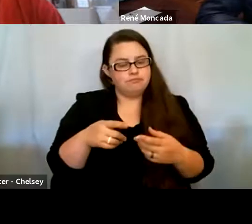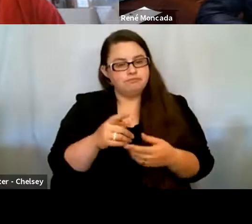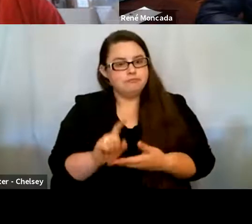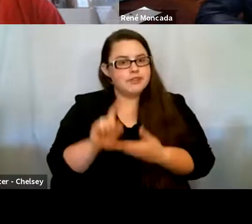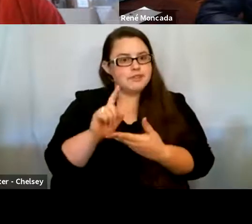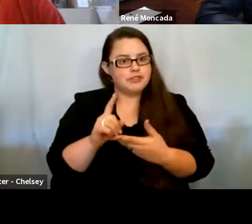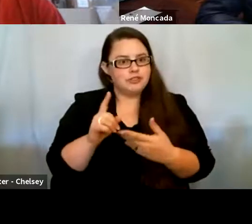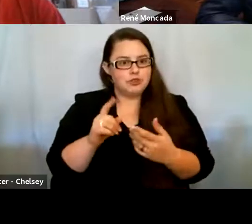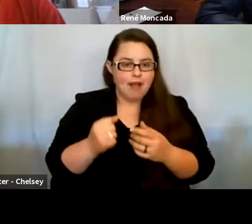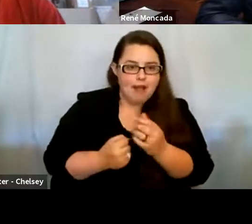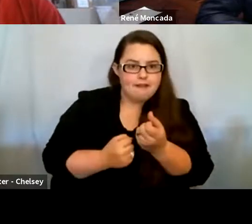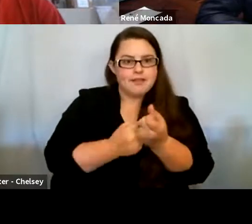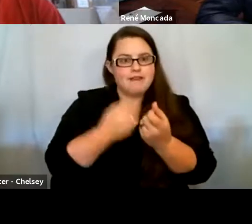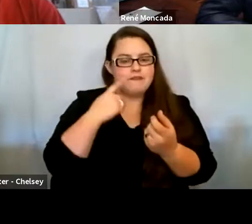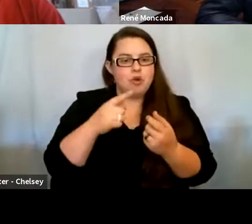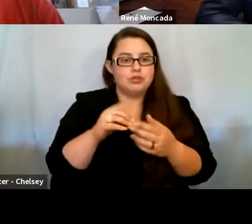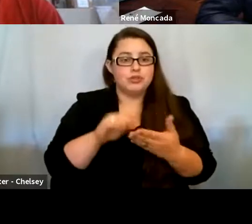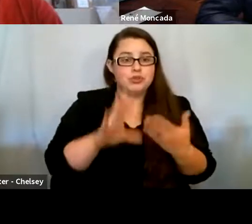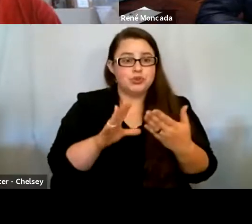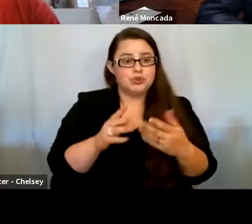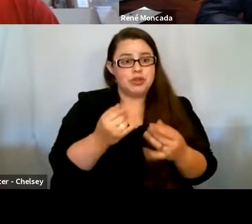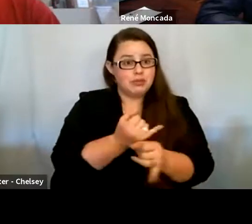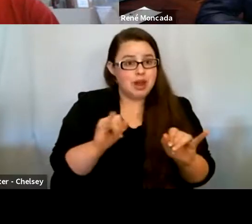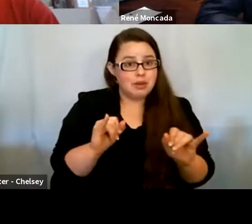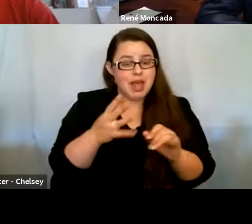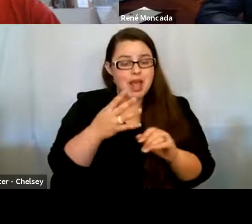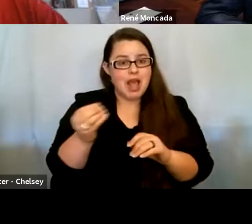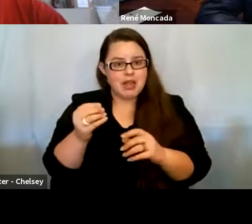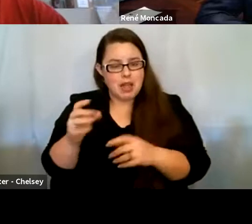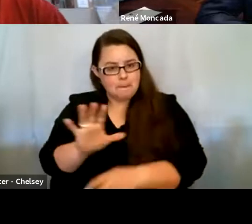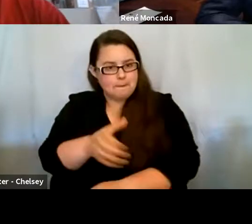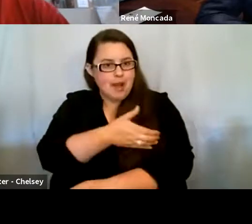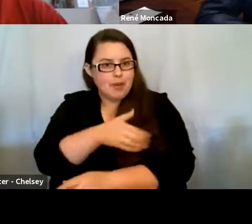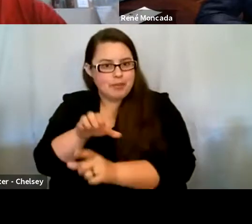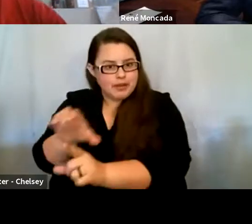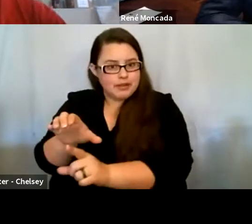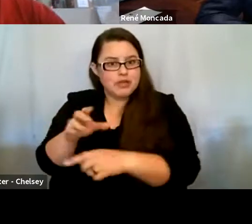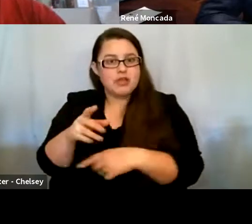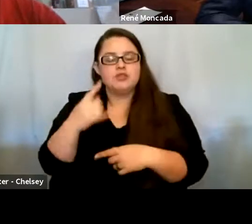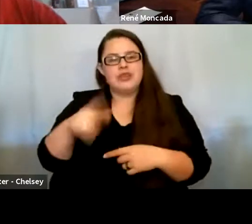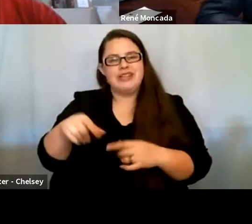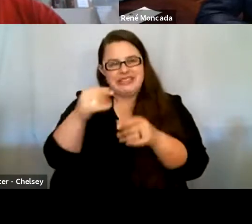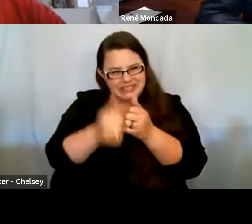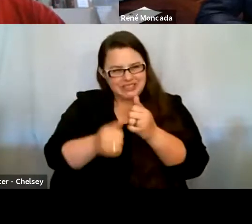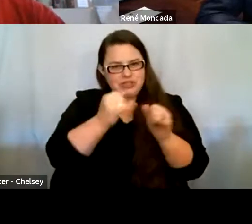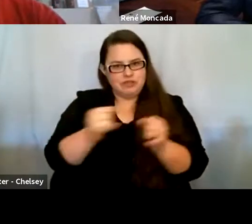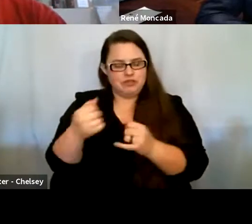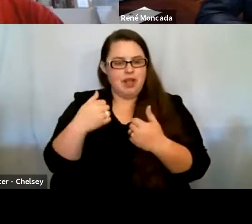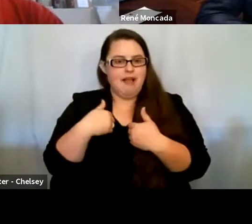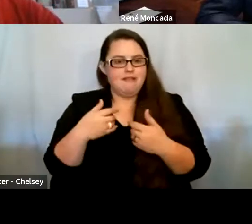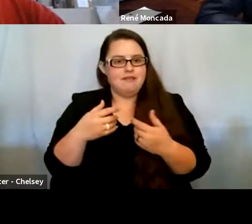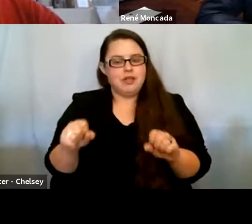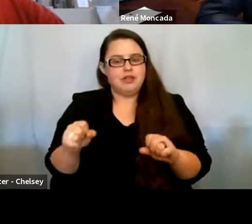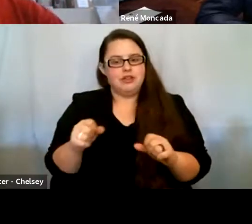and empowerment so that each individual has the ability to work toward their own personal academic